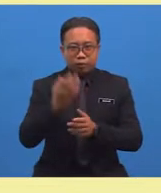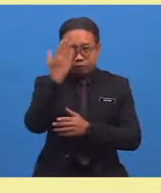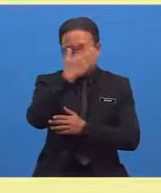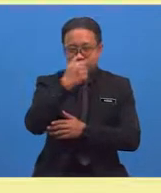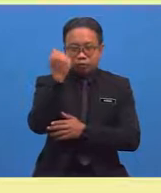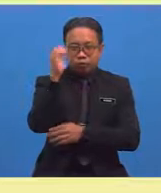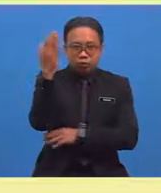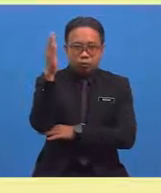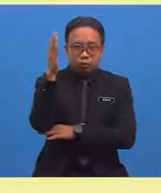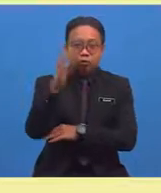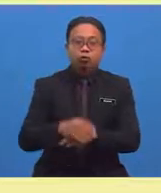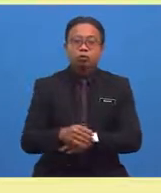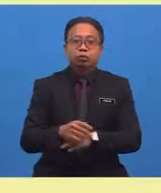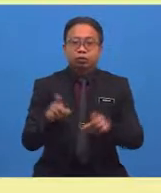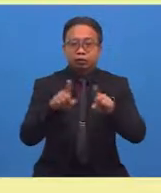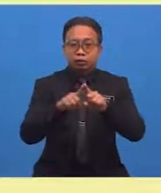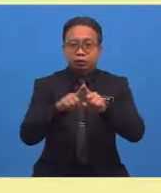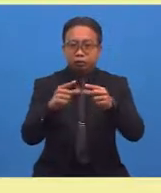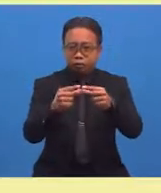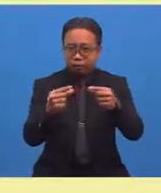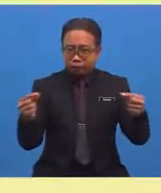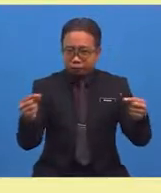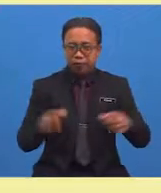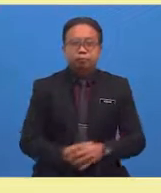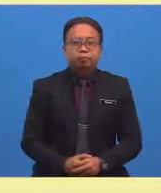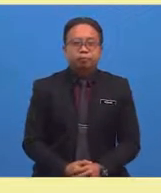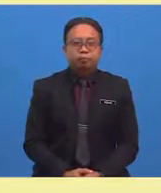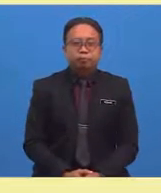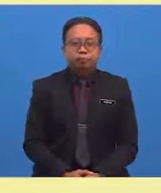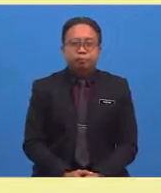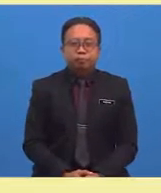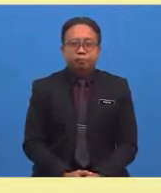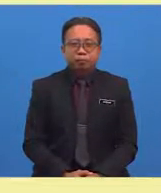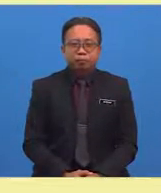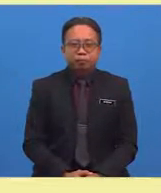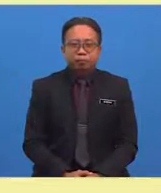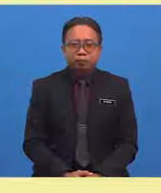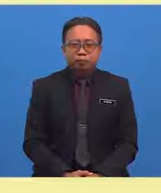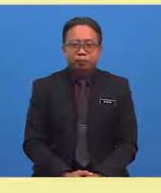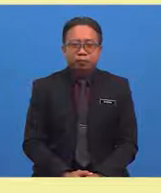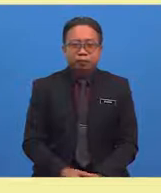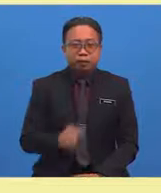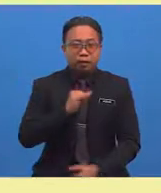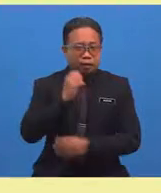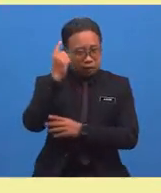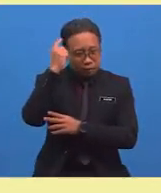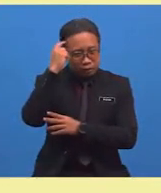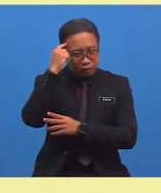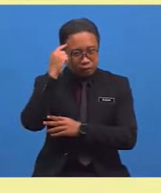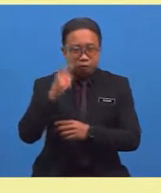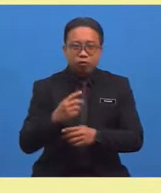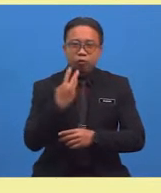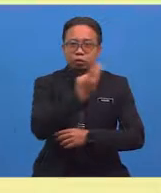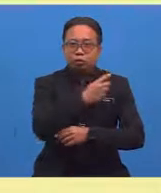sakura trees like Japan? Hmm. Hmm. I think we should go